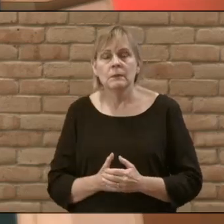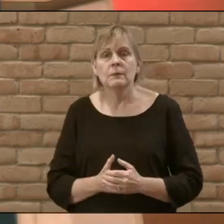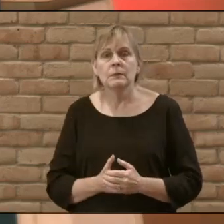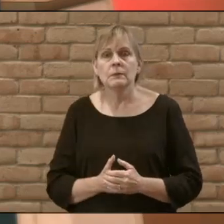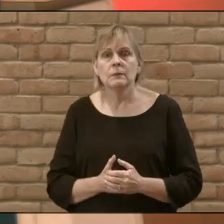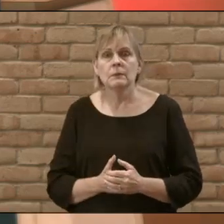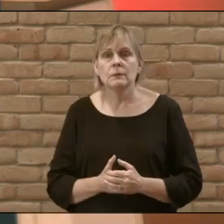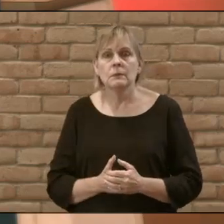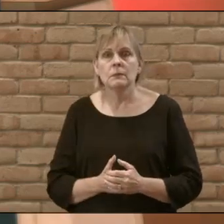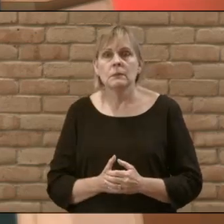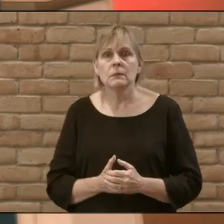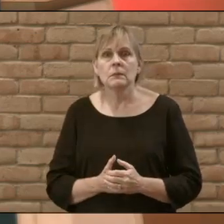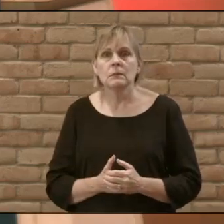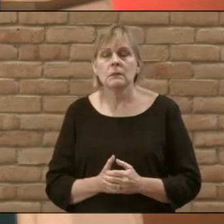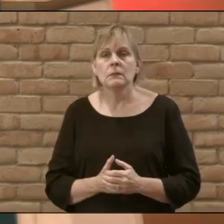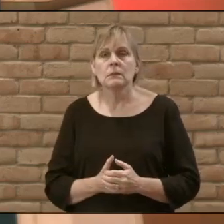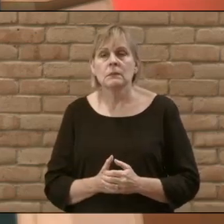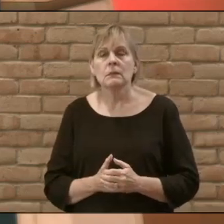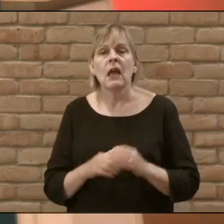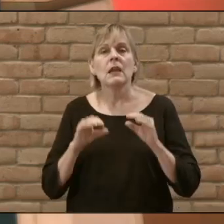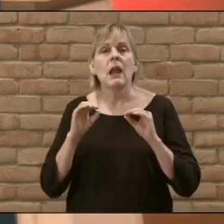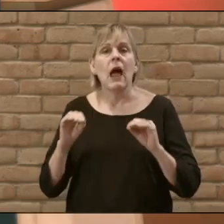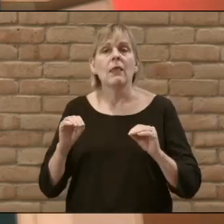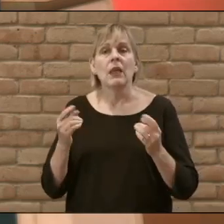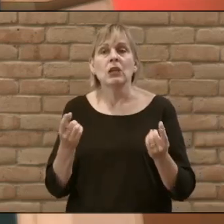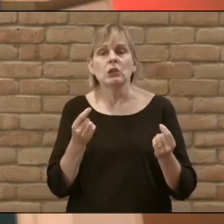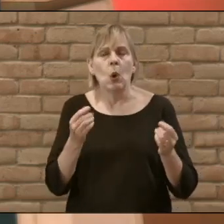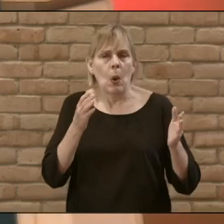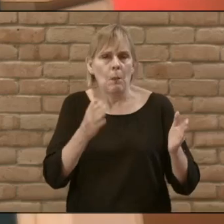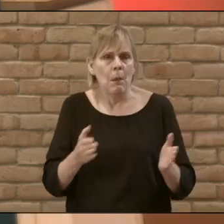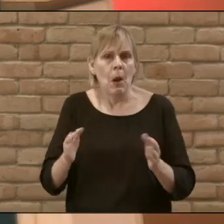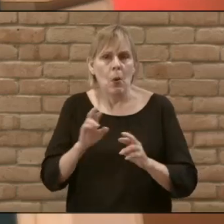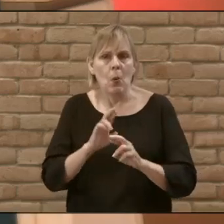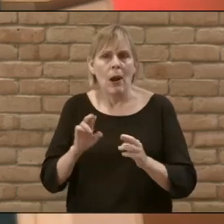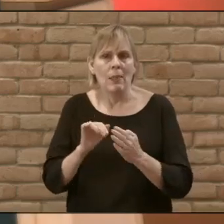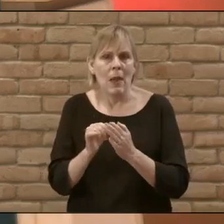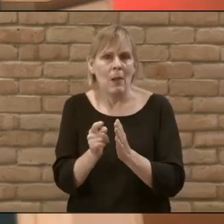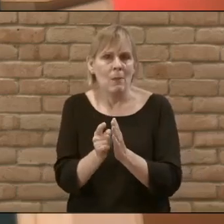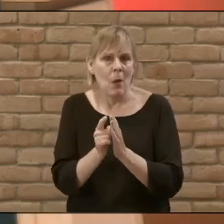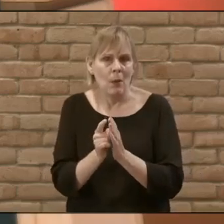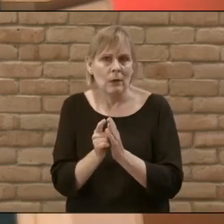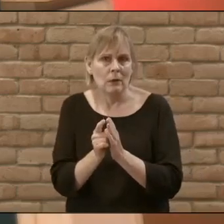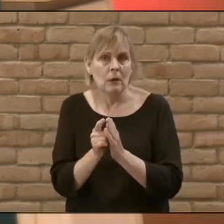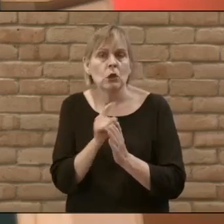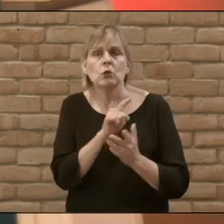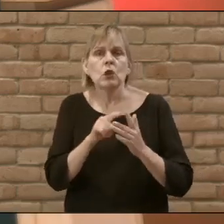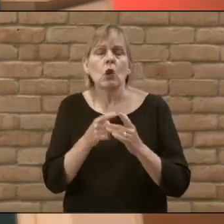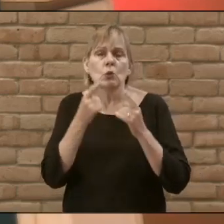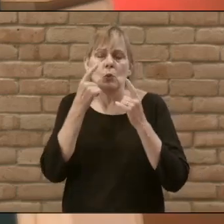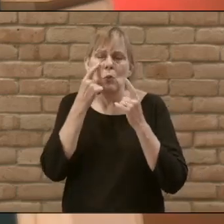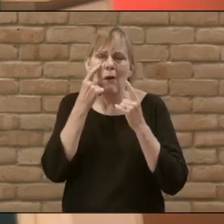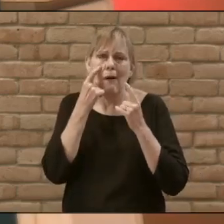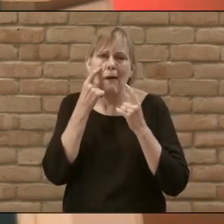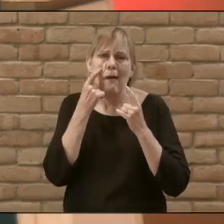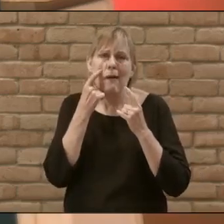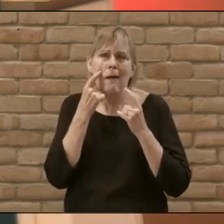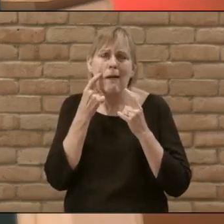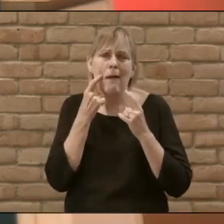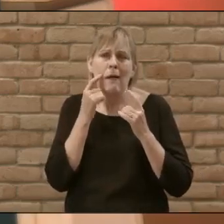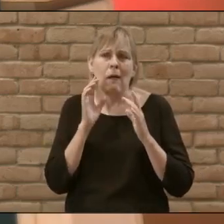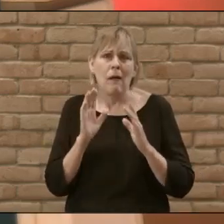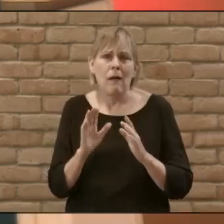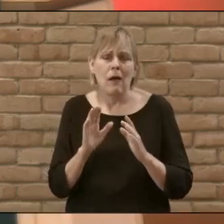so nothing you do can prepare adequately for that moment and the tears flow and there's something about